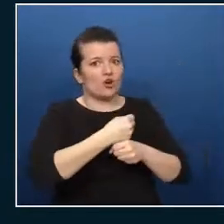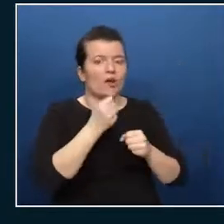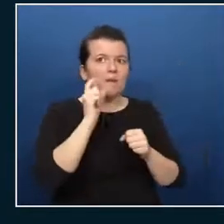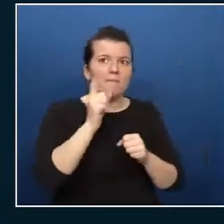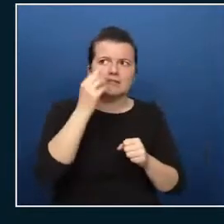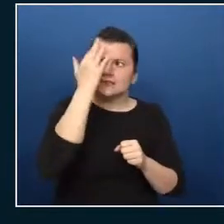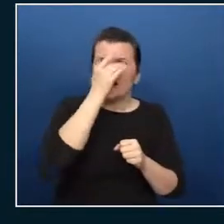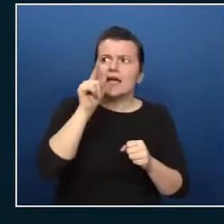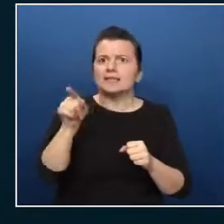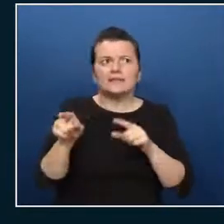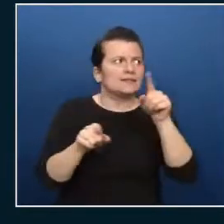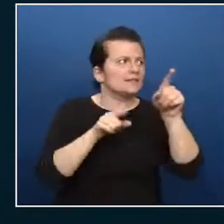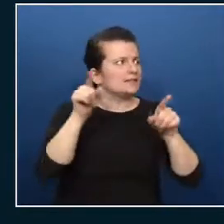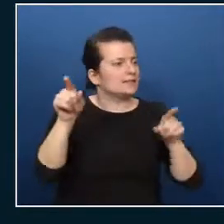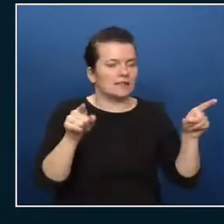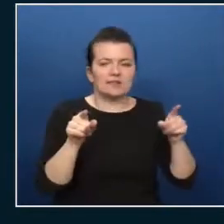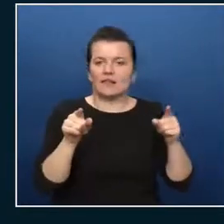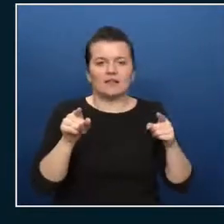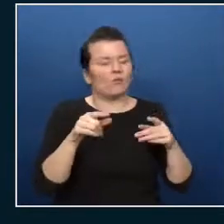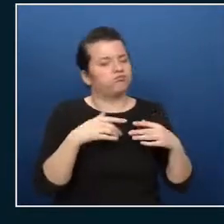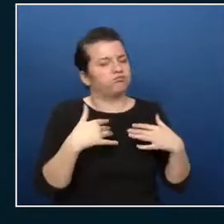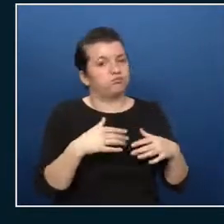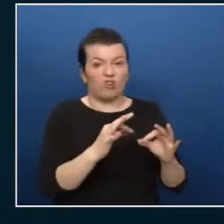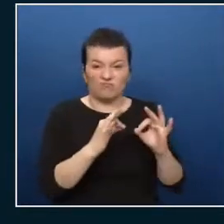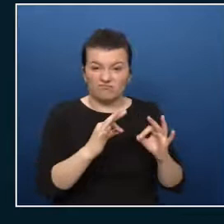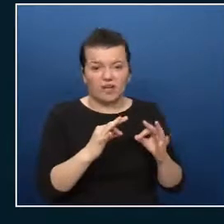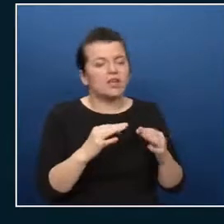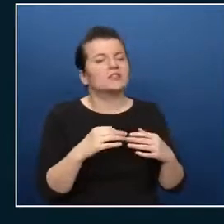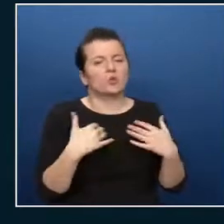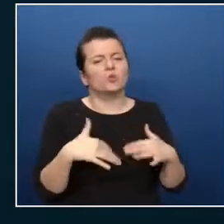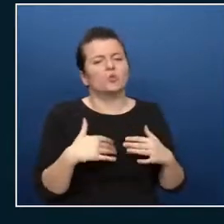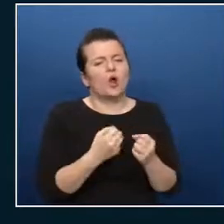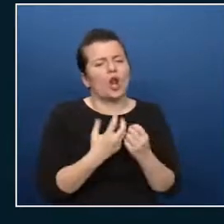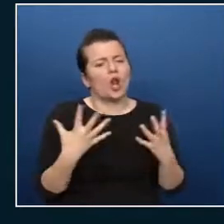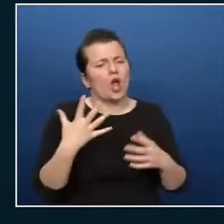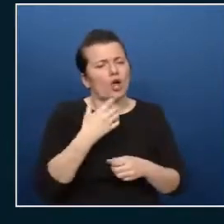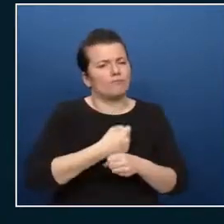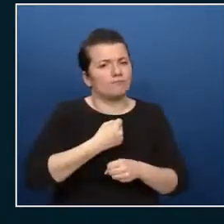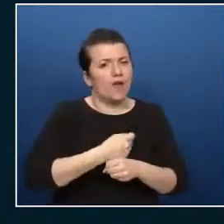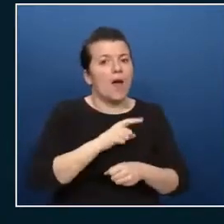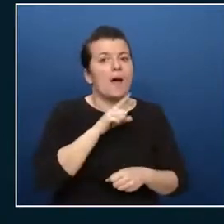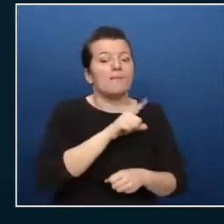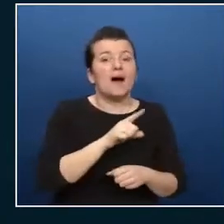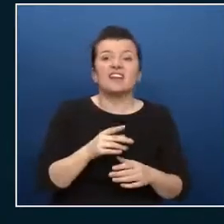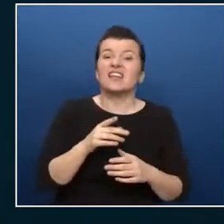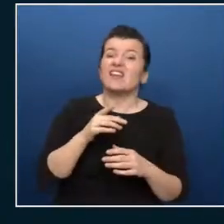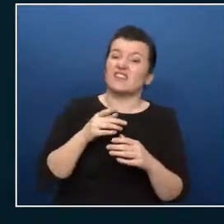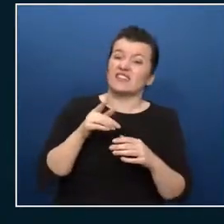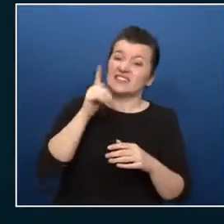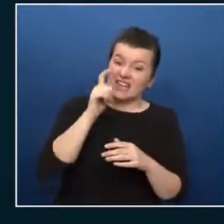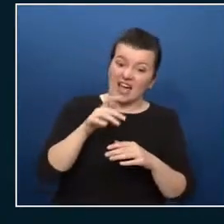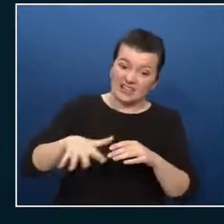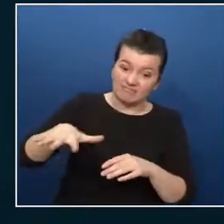but eventually if you do the right way you can always deviate so to say during